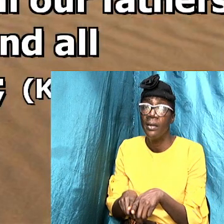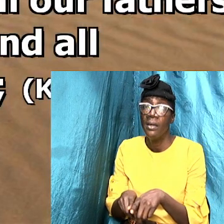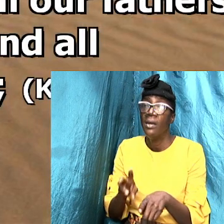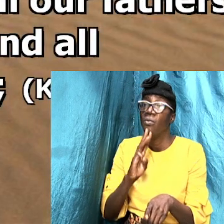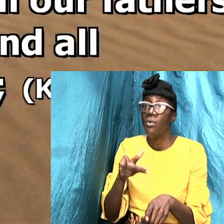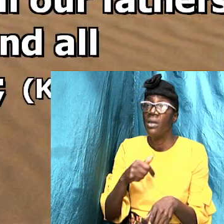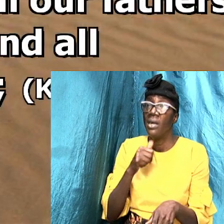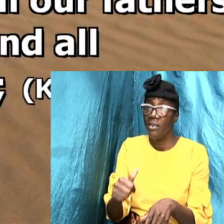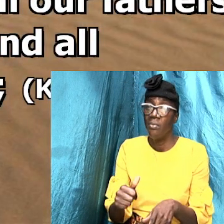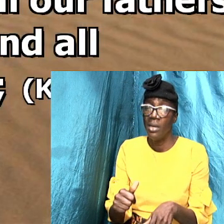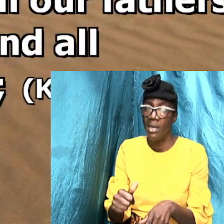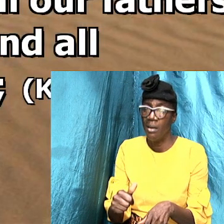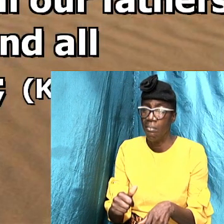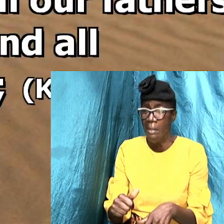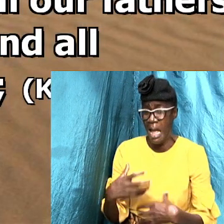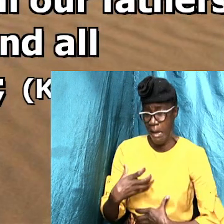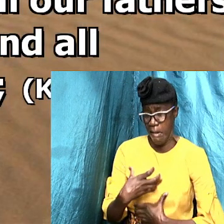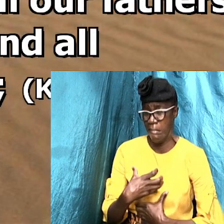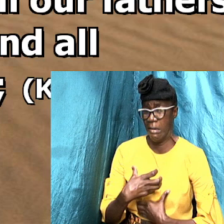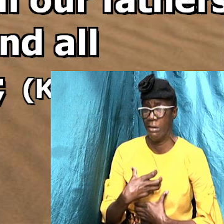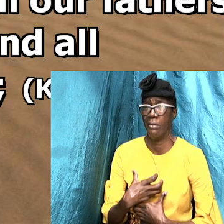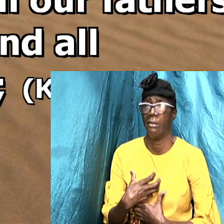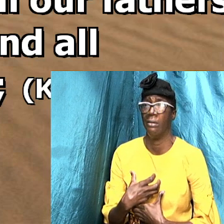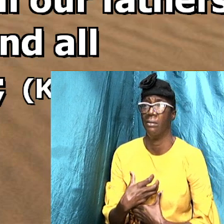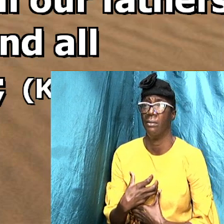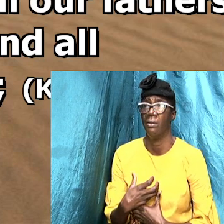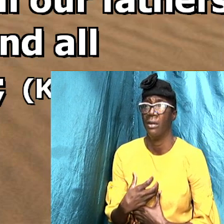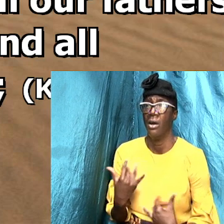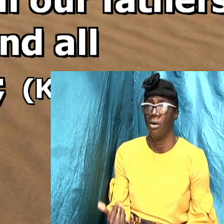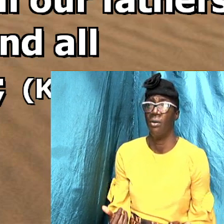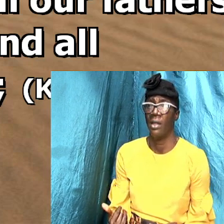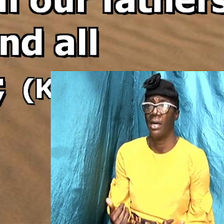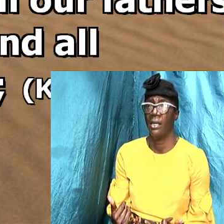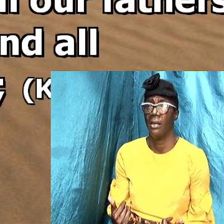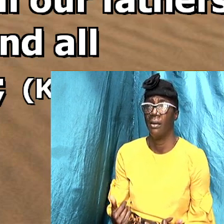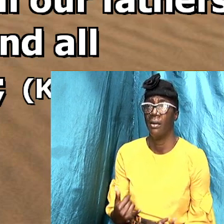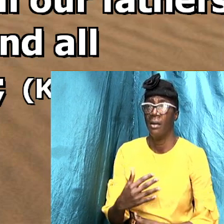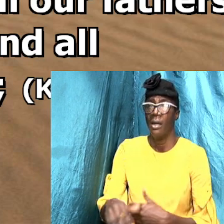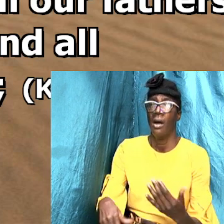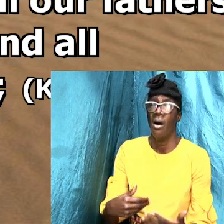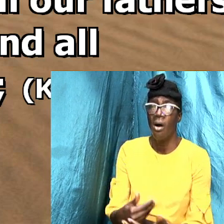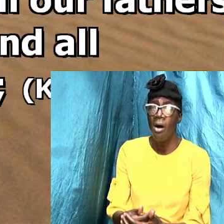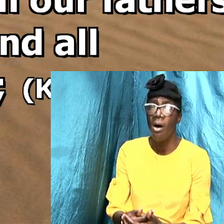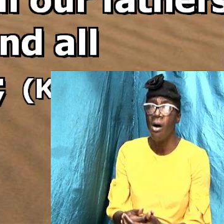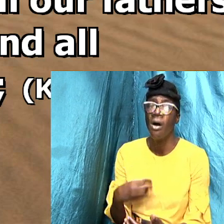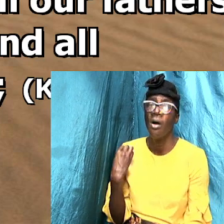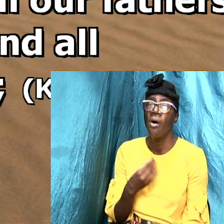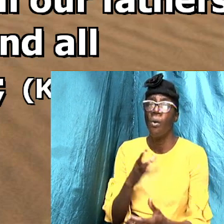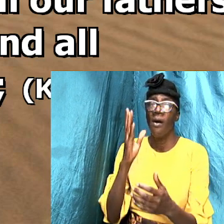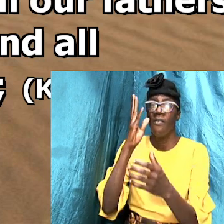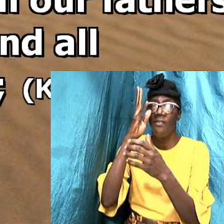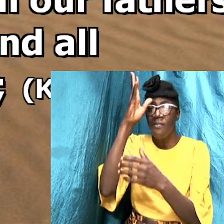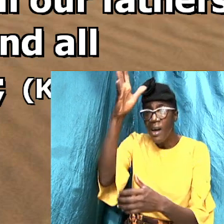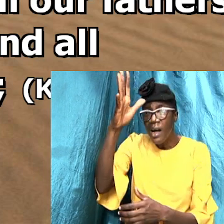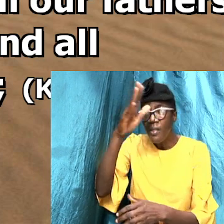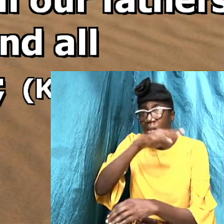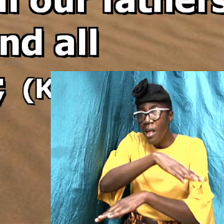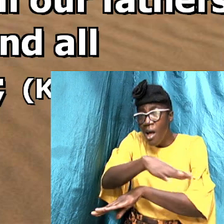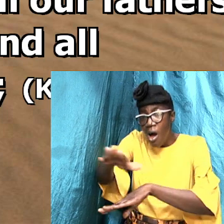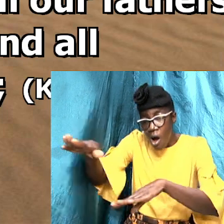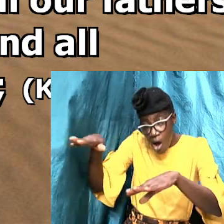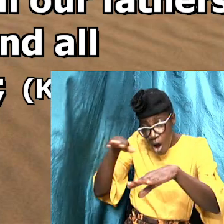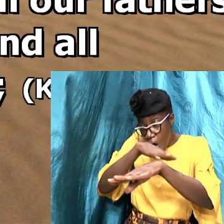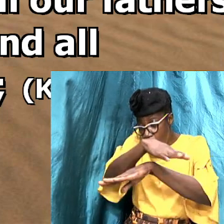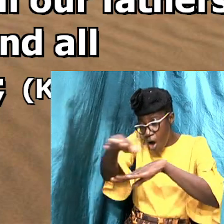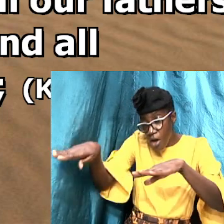I would not that he should be ignorant, or that all our fathers were under the cloud